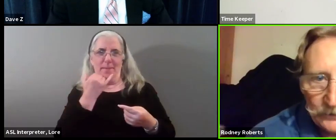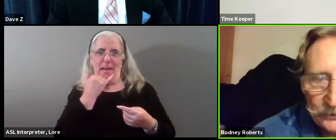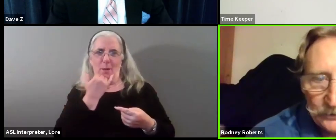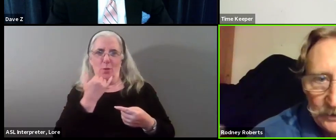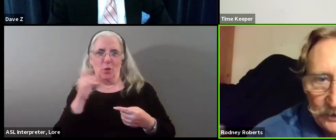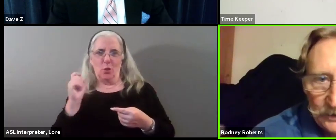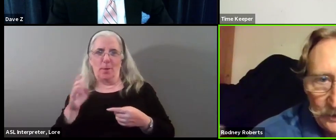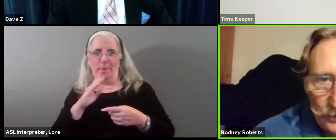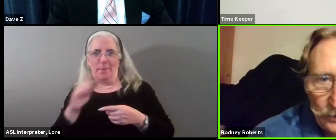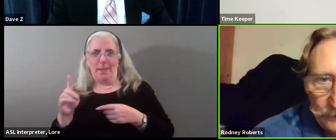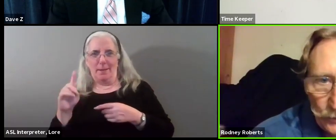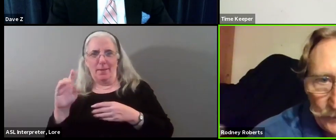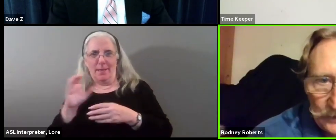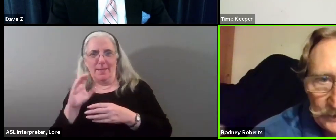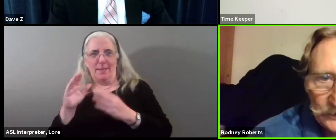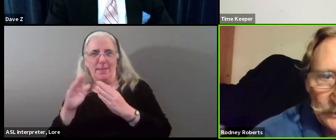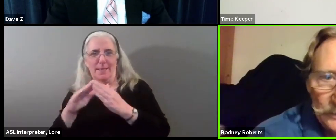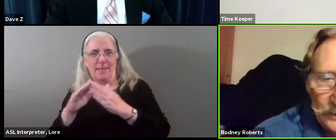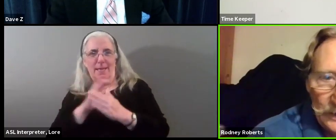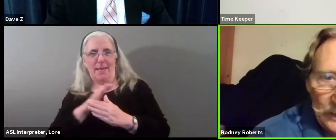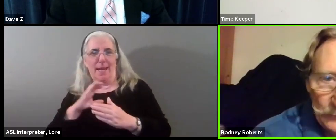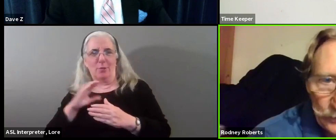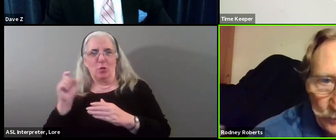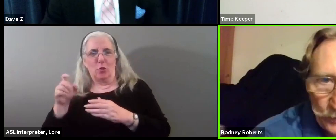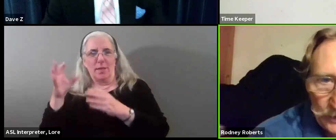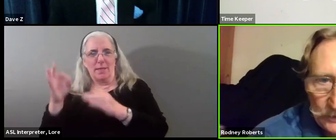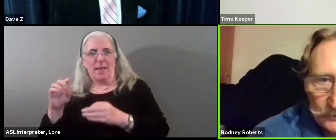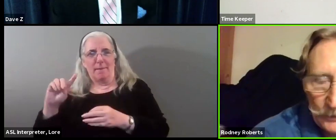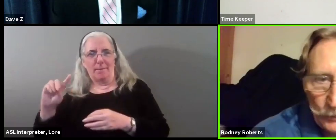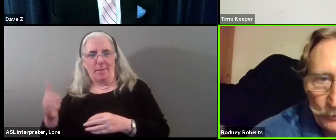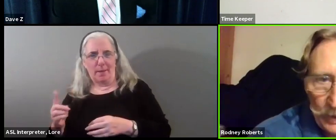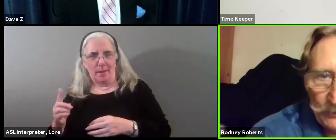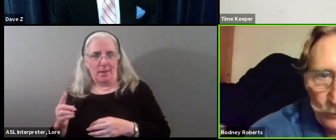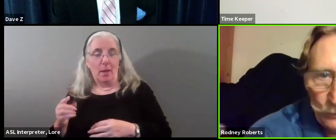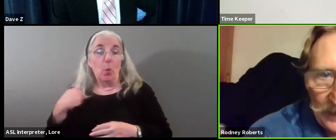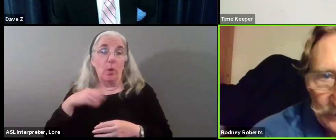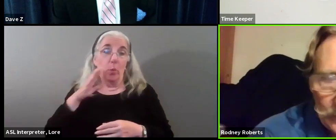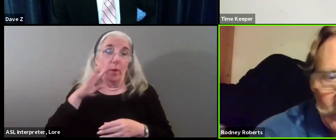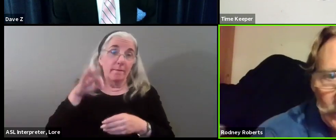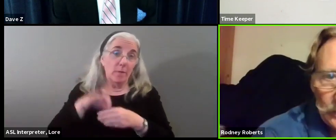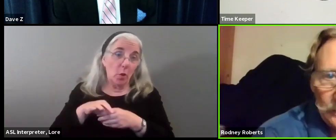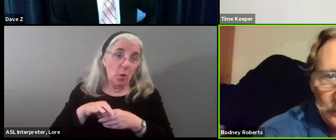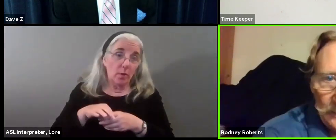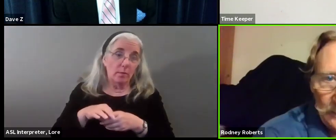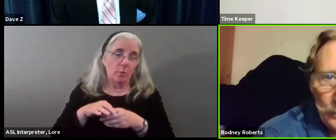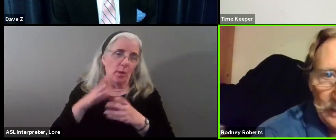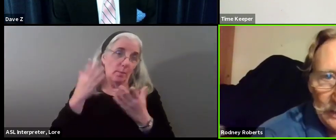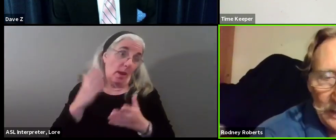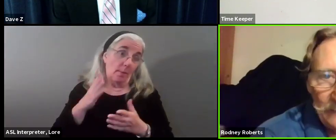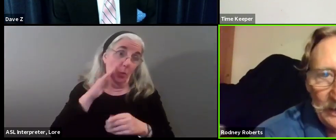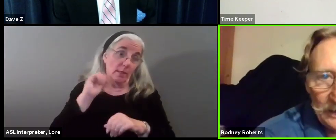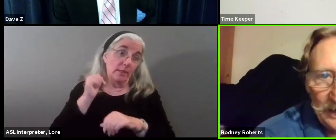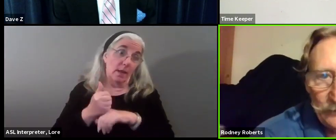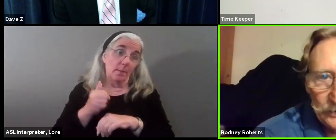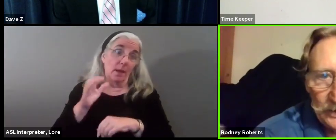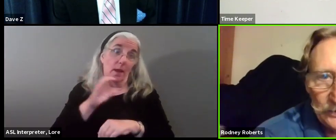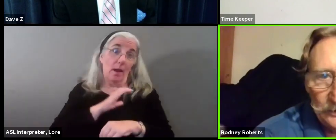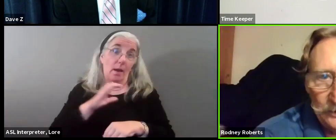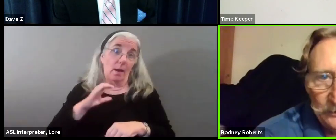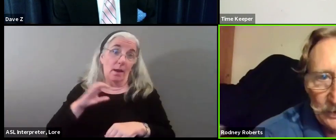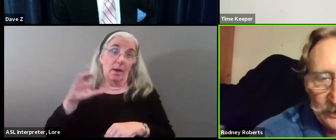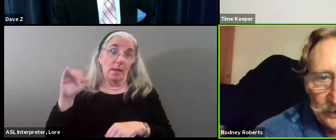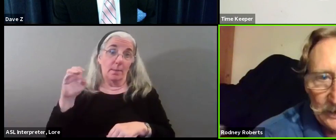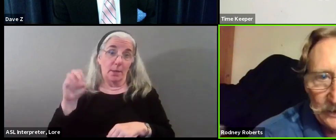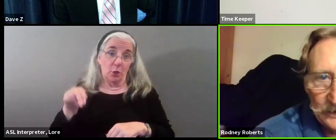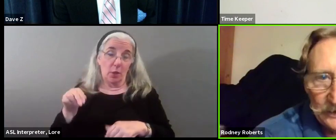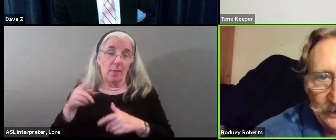We're going to have to, you know, vote on this. And I'm sure we're going to, we'll probably will have the commission and then we need to have that conversation.